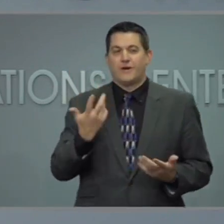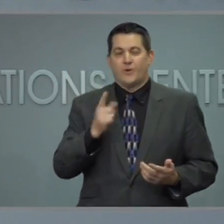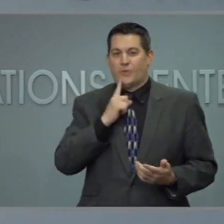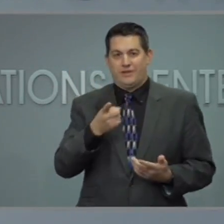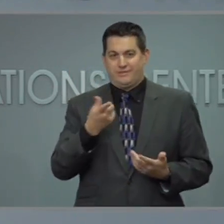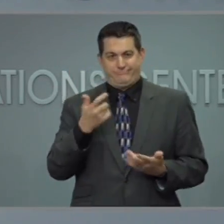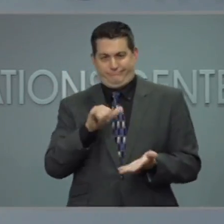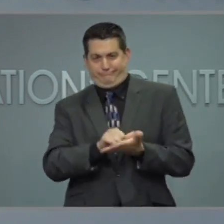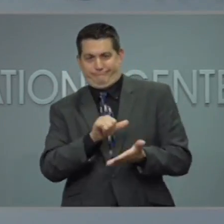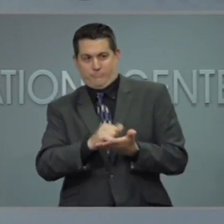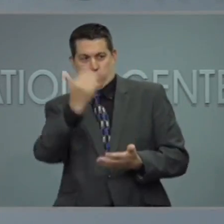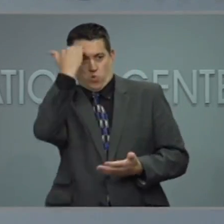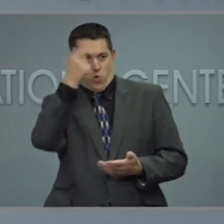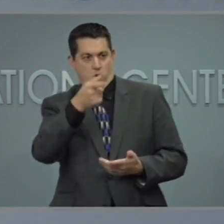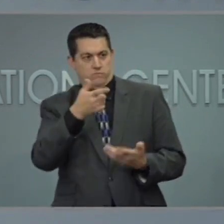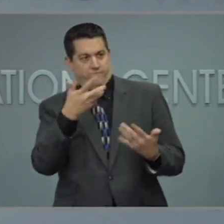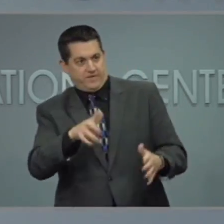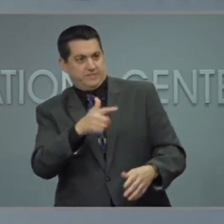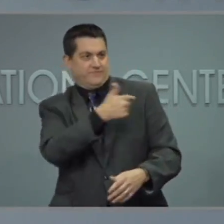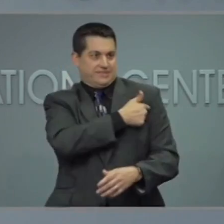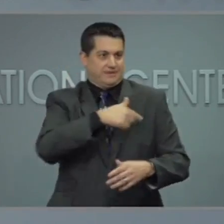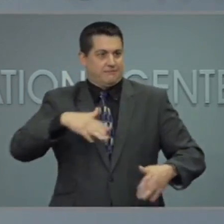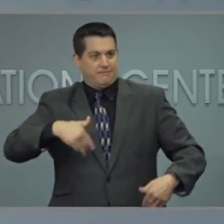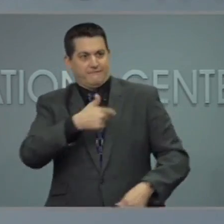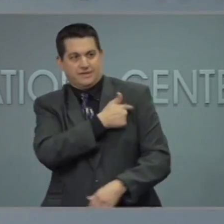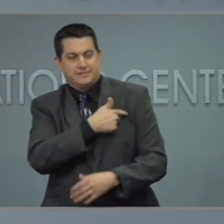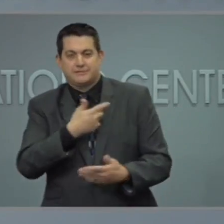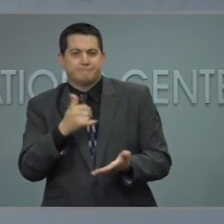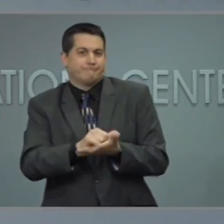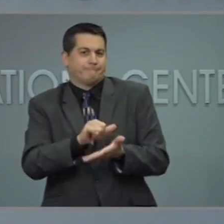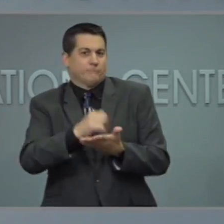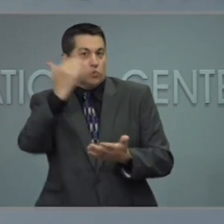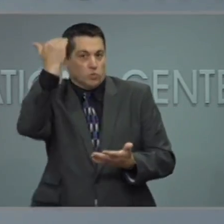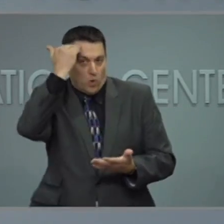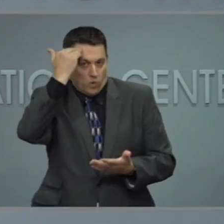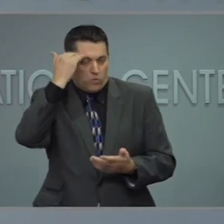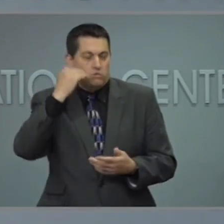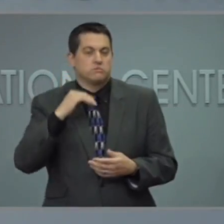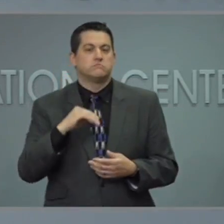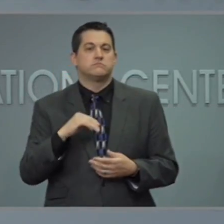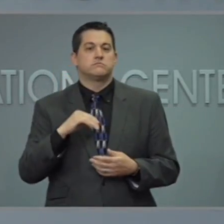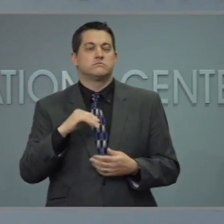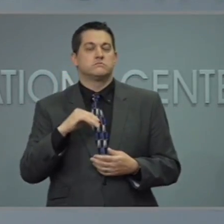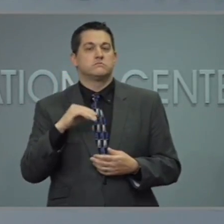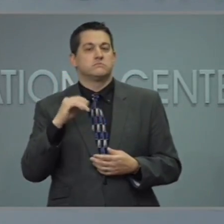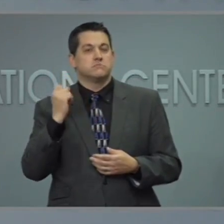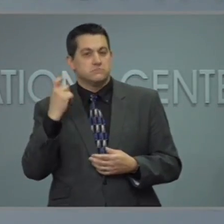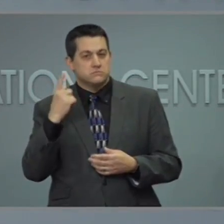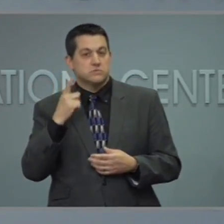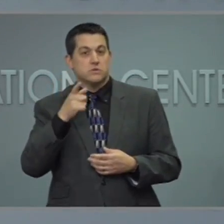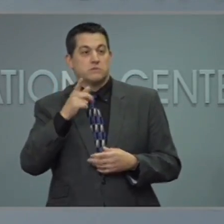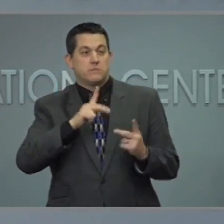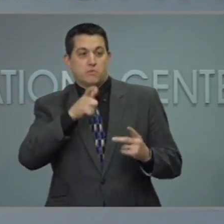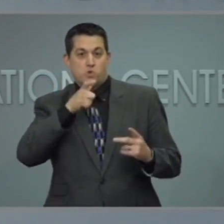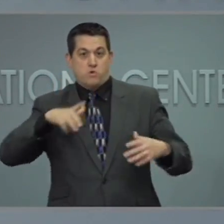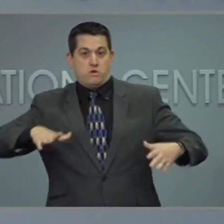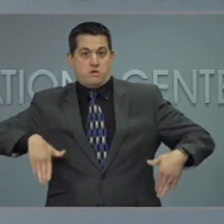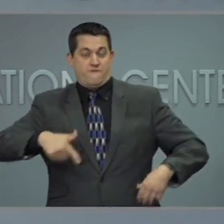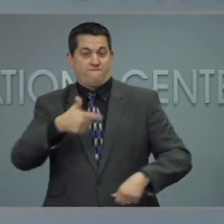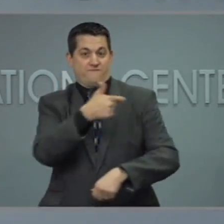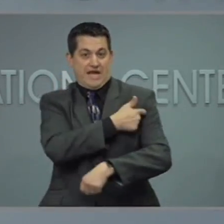are vaccinated or not. So one thing that unvaccinated people need to be careful to do